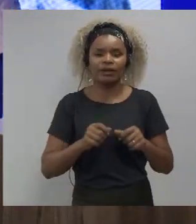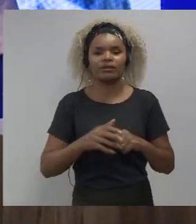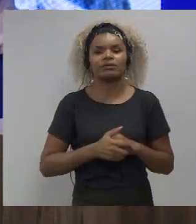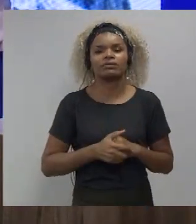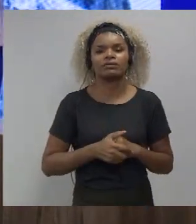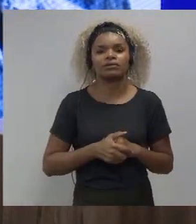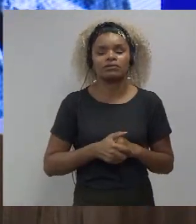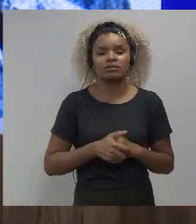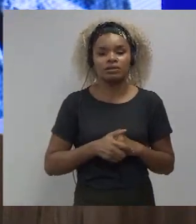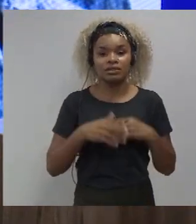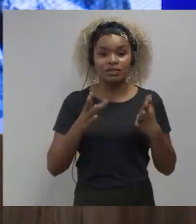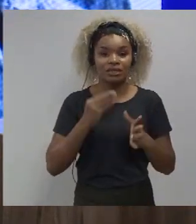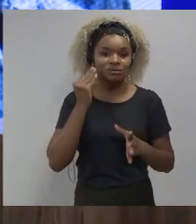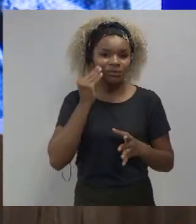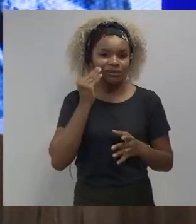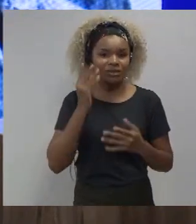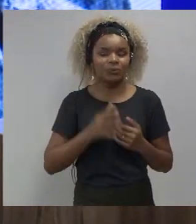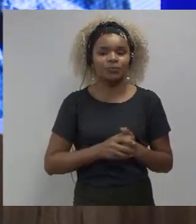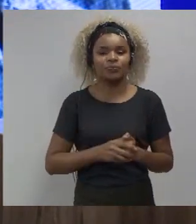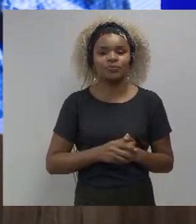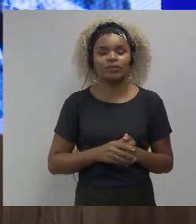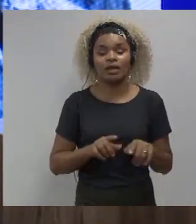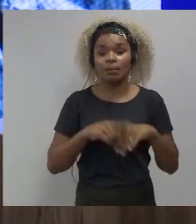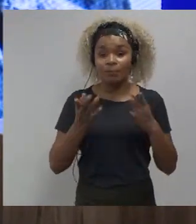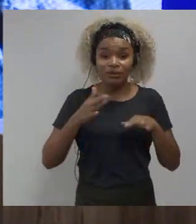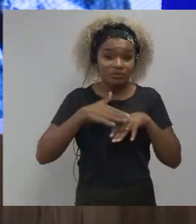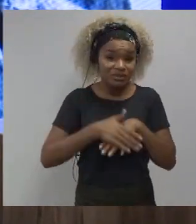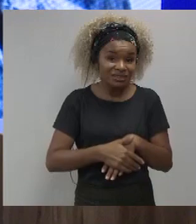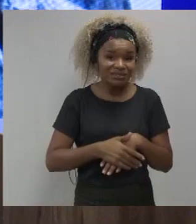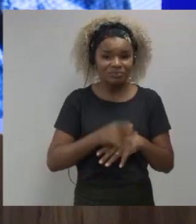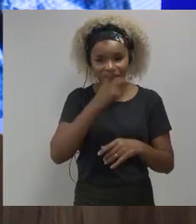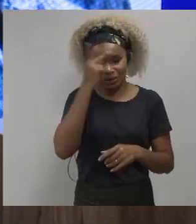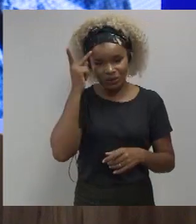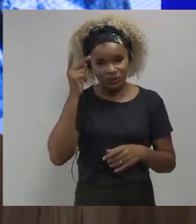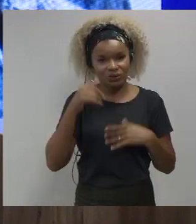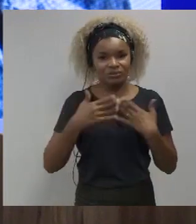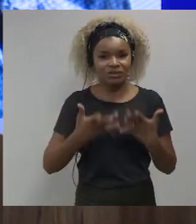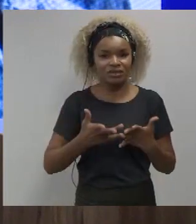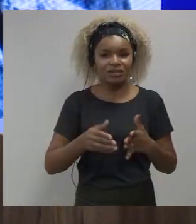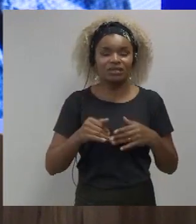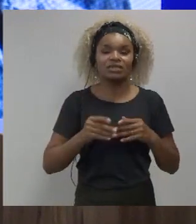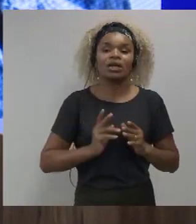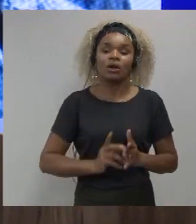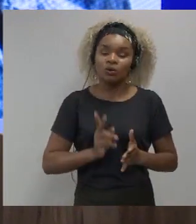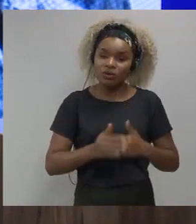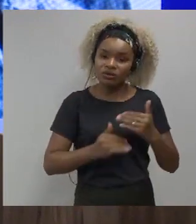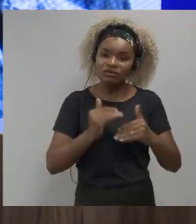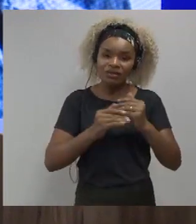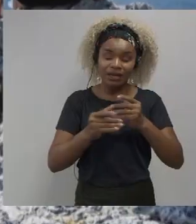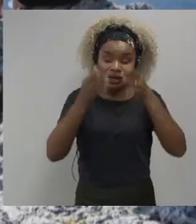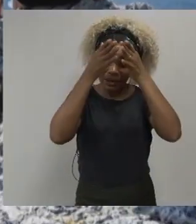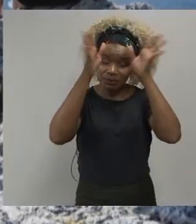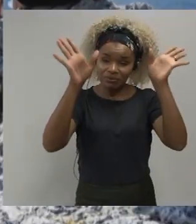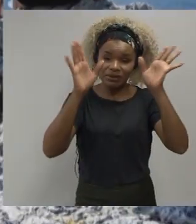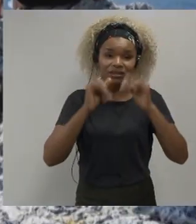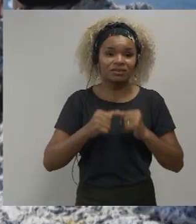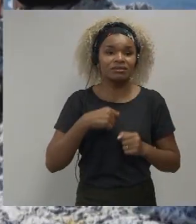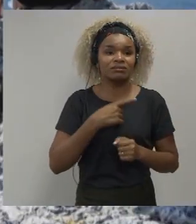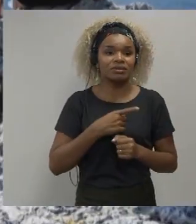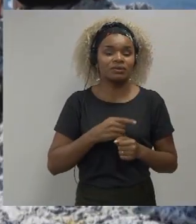so humble public servants learn widely and cultivate that openness to new ideas